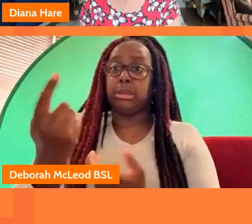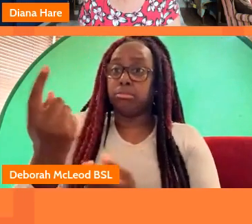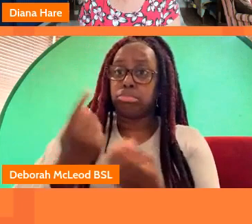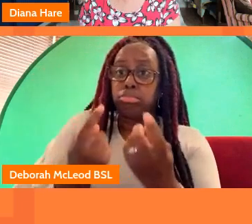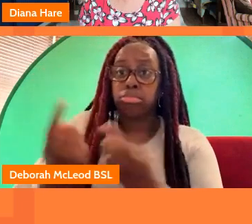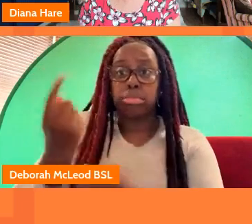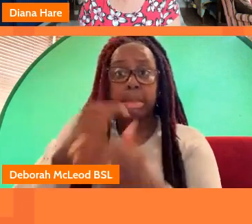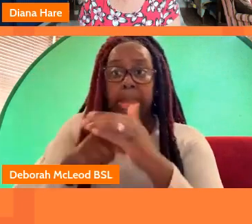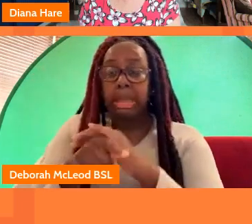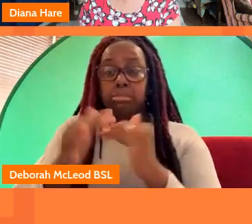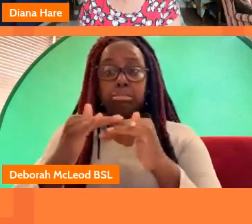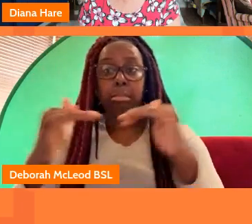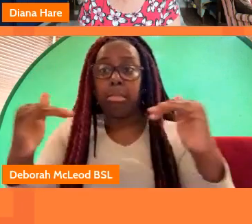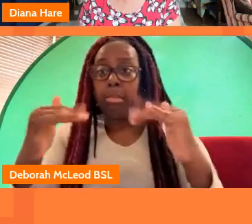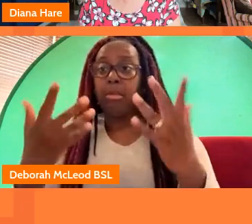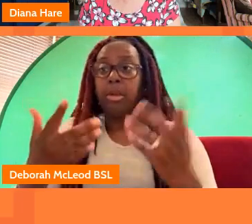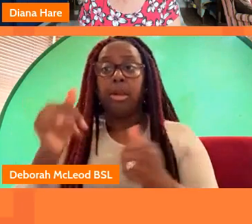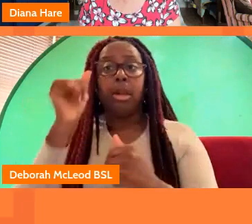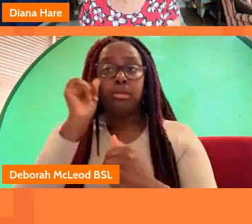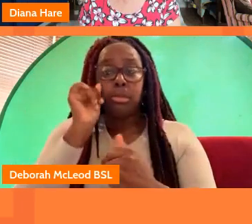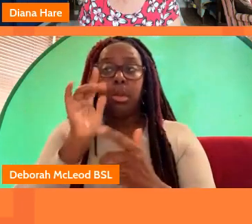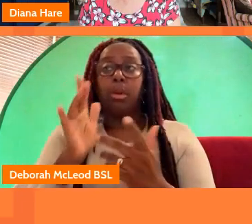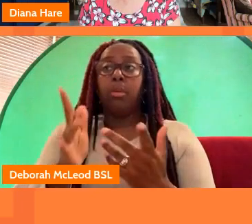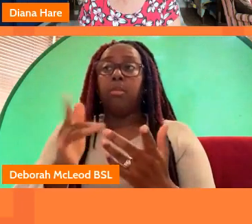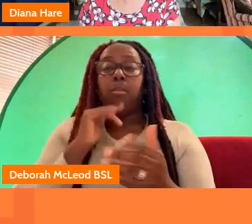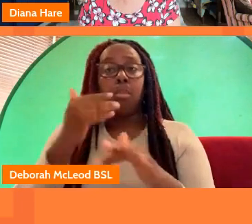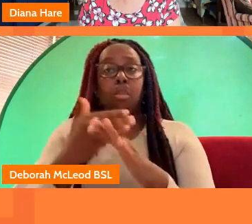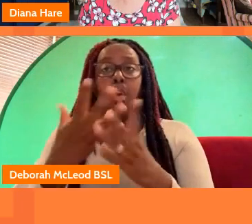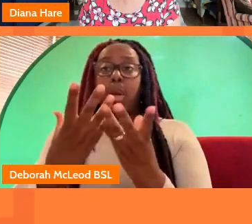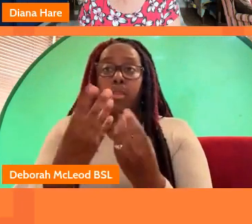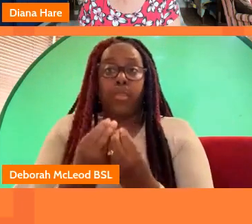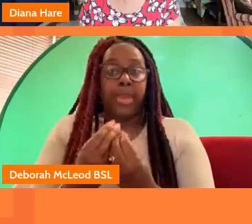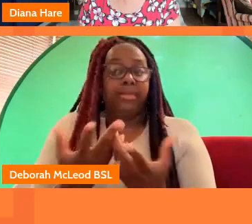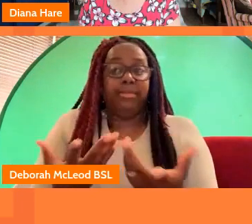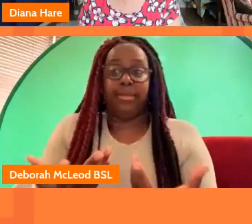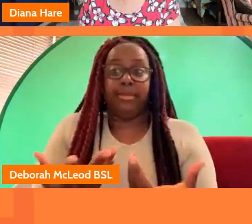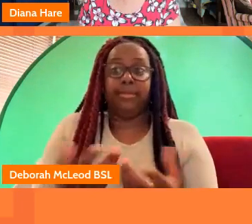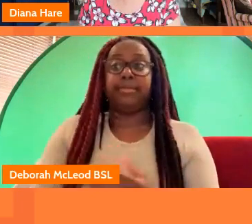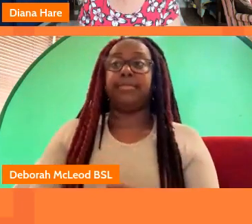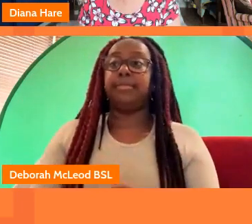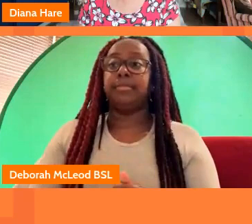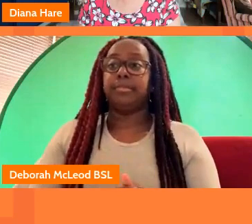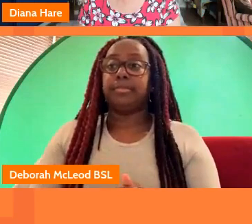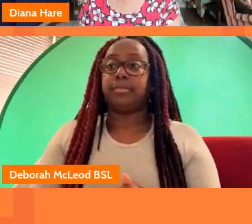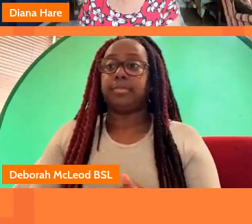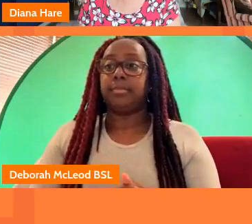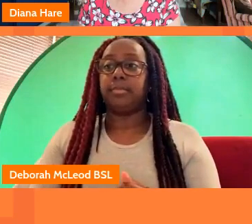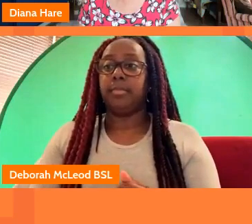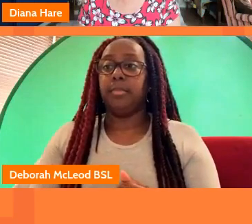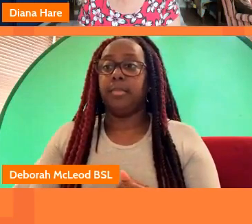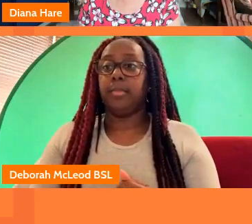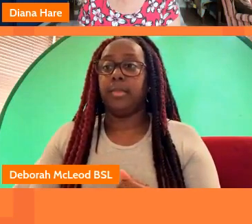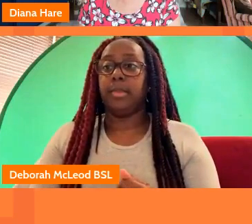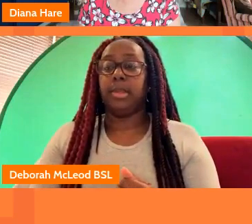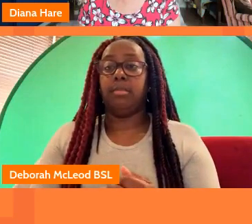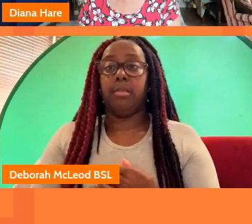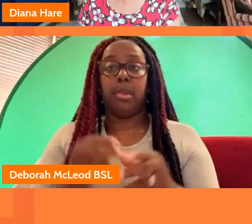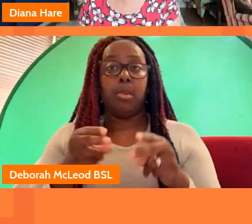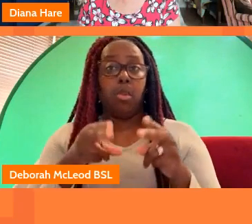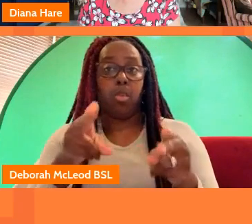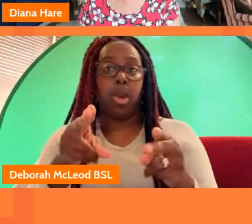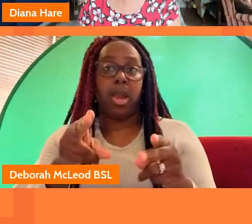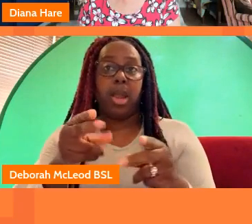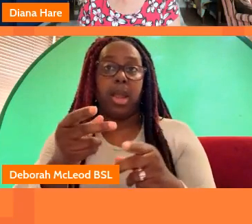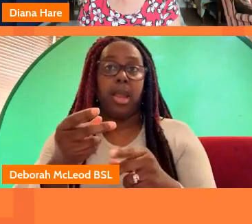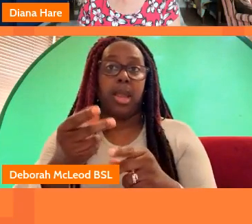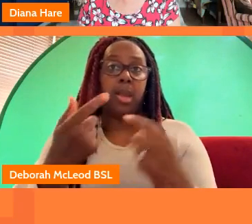um because i know that they will also work with them um uh in the way that we would like and and that's um